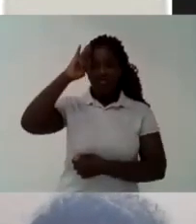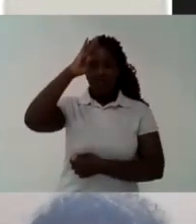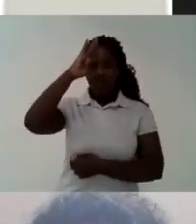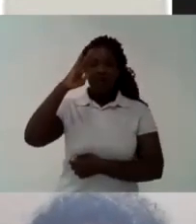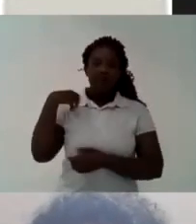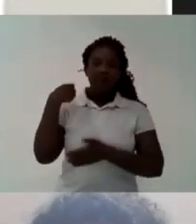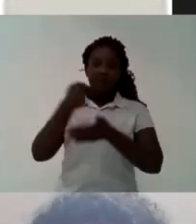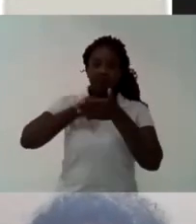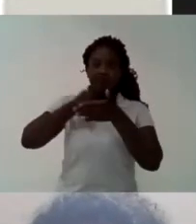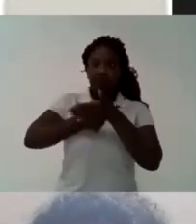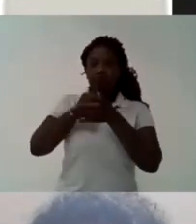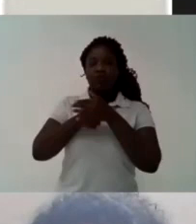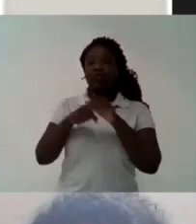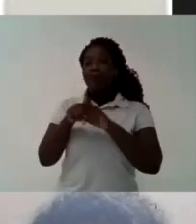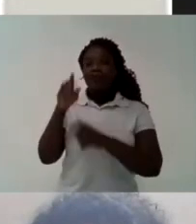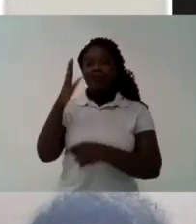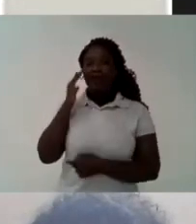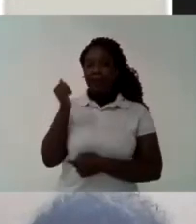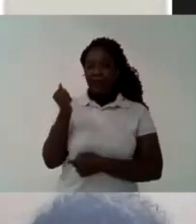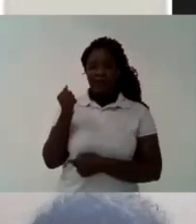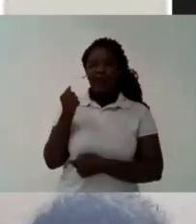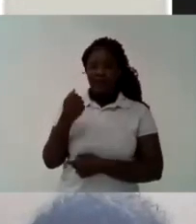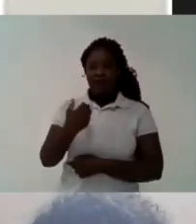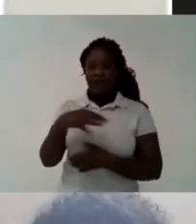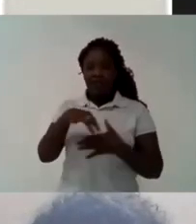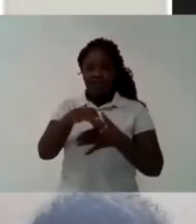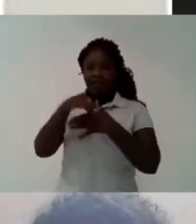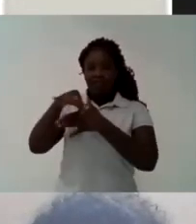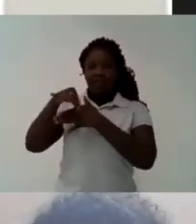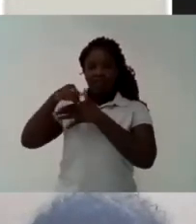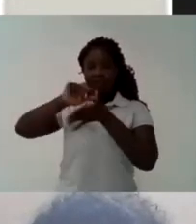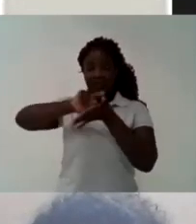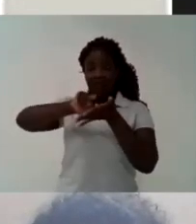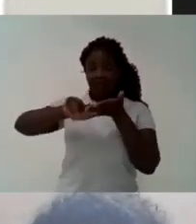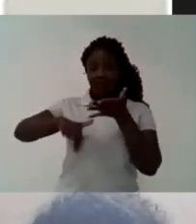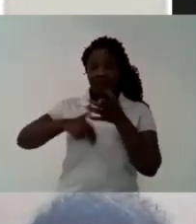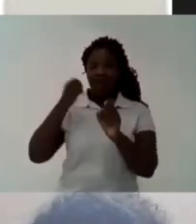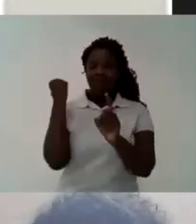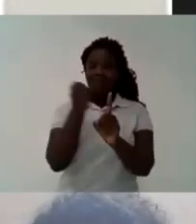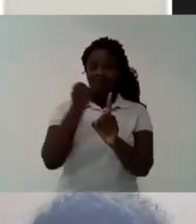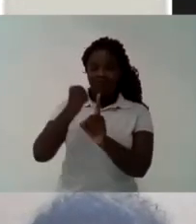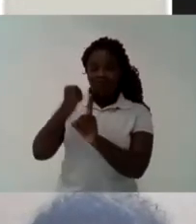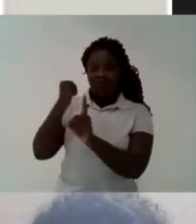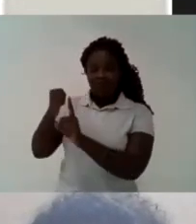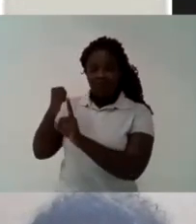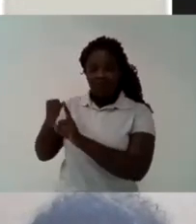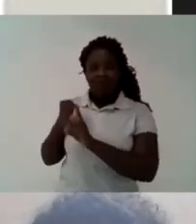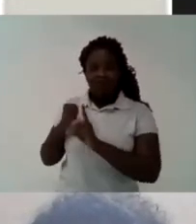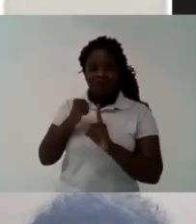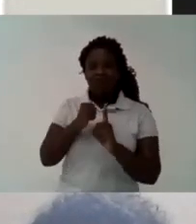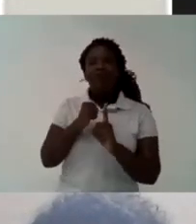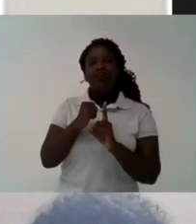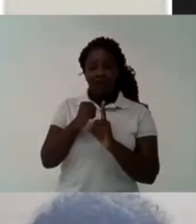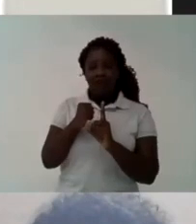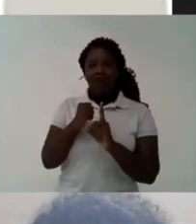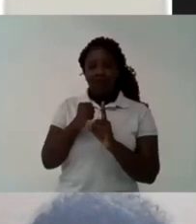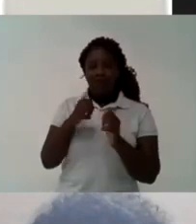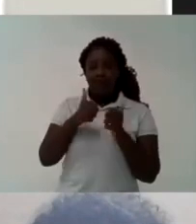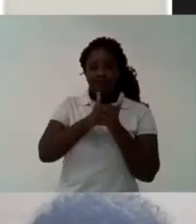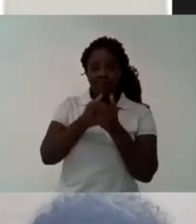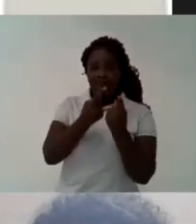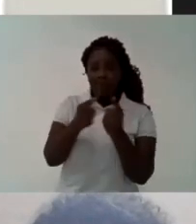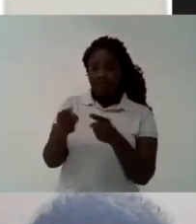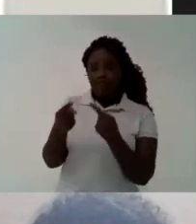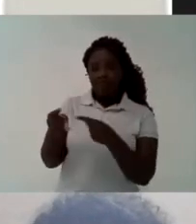And in these 84 years that the entity is live We can say that we are the